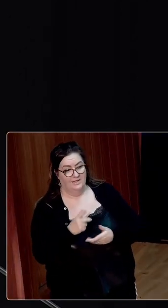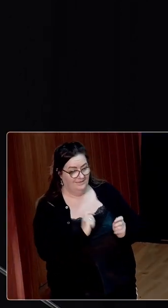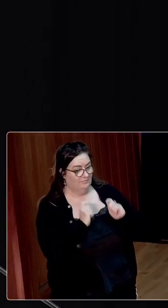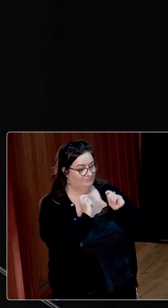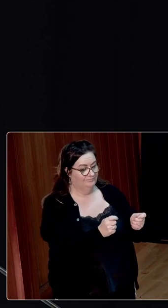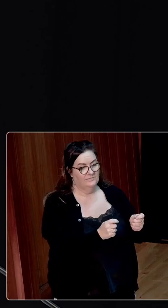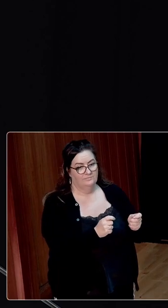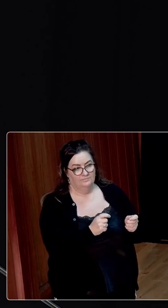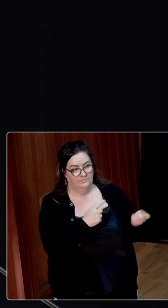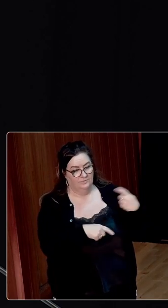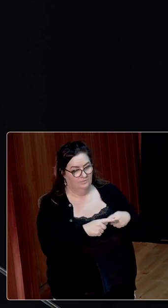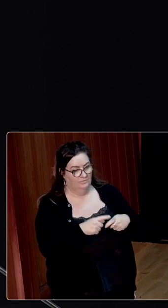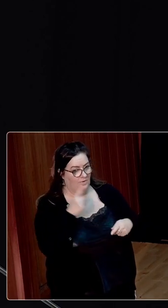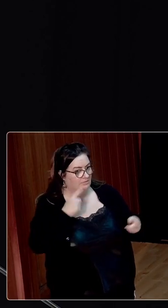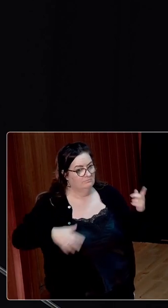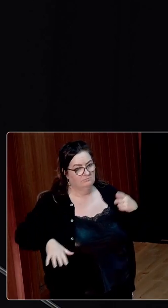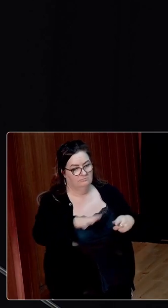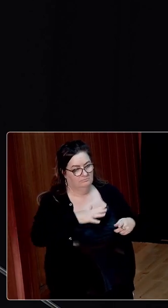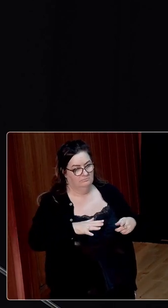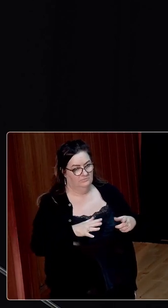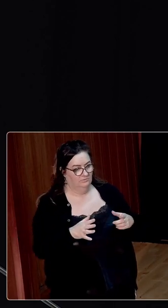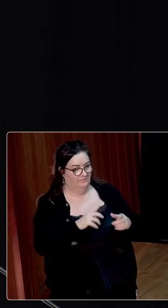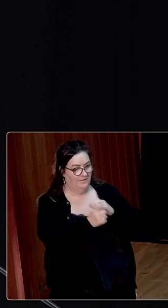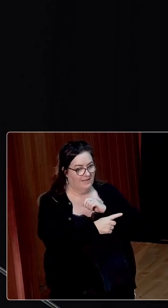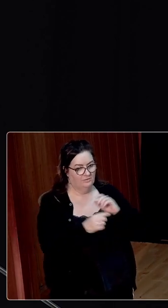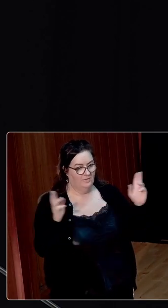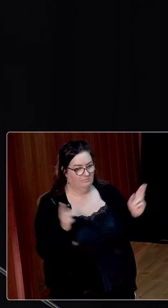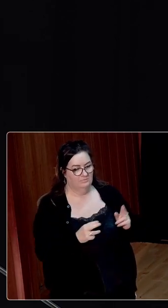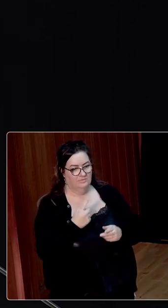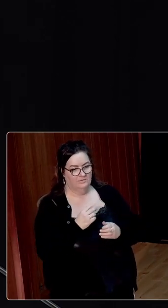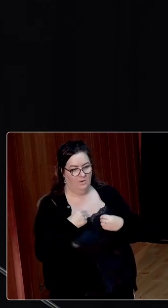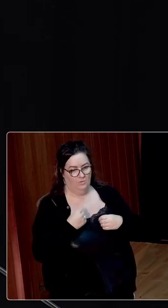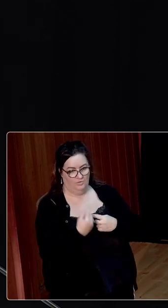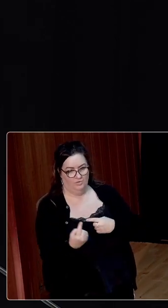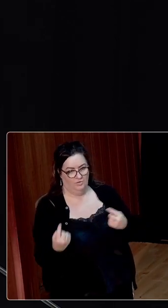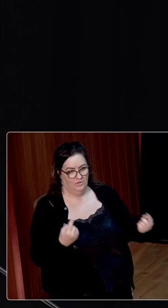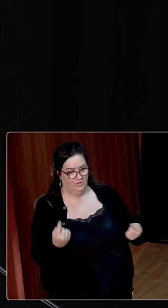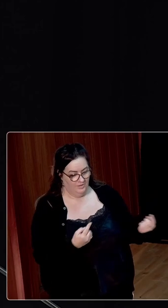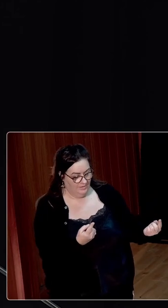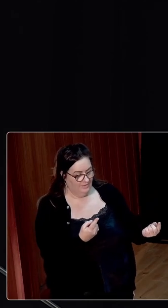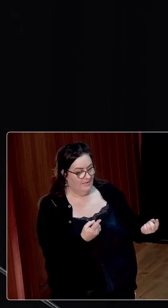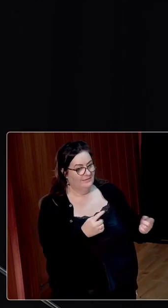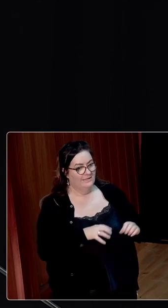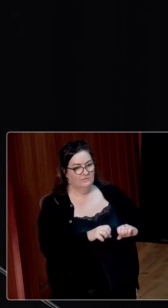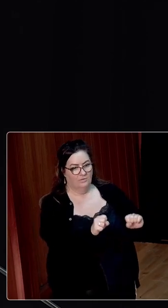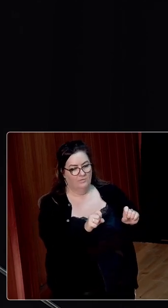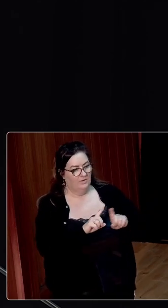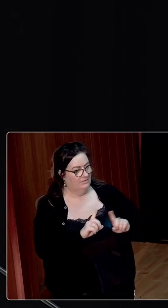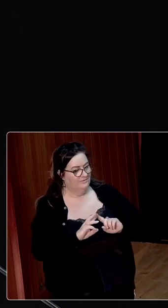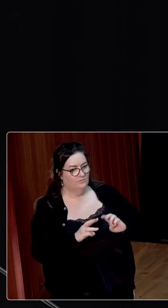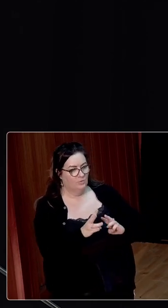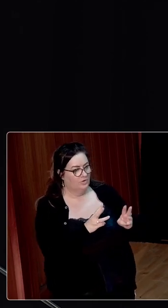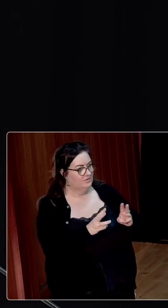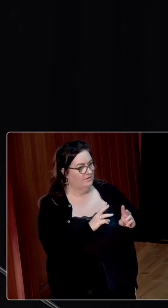transferring the land of the remaining large estates from their landlords to smallholders. The Land Commission also took over the work of the congested districts